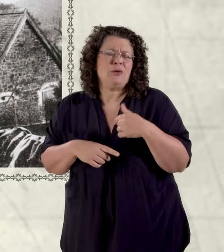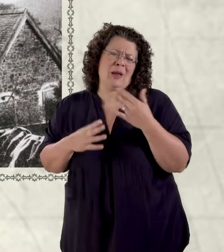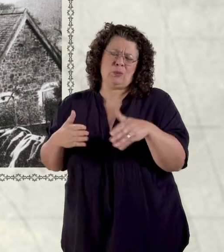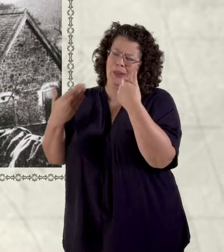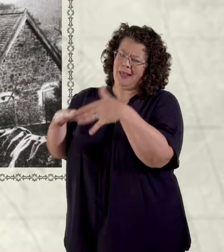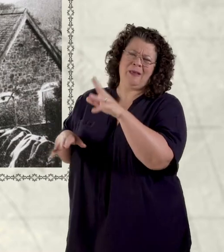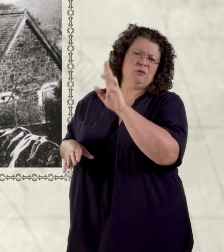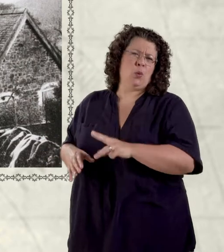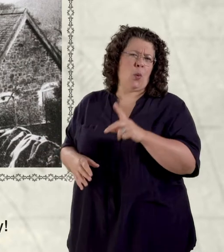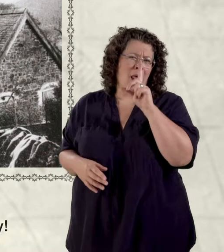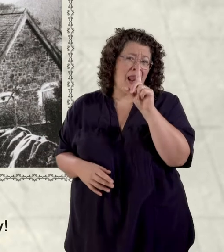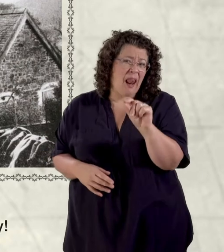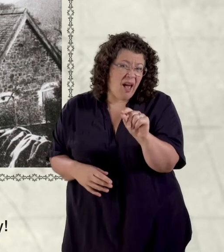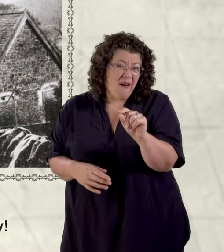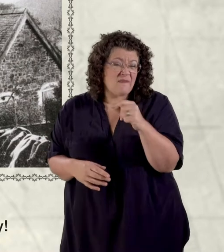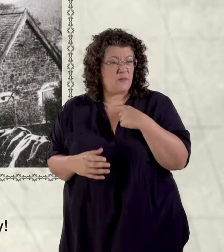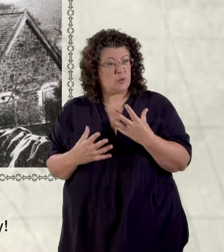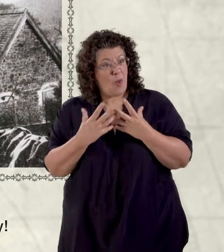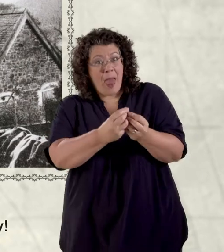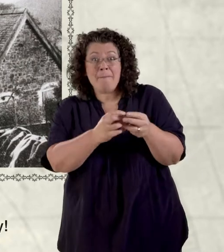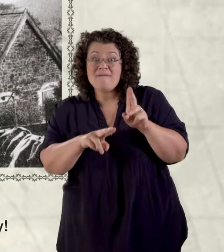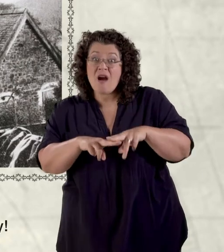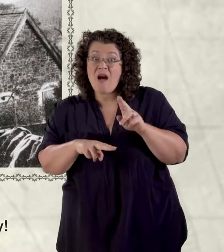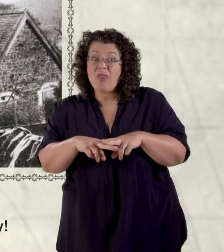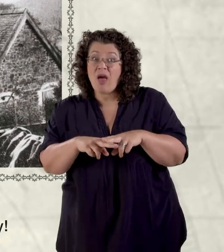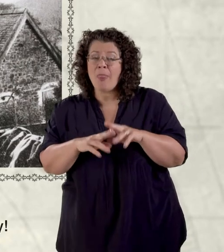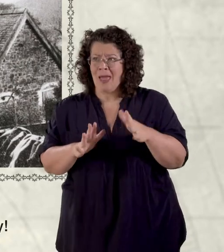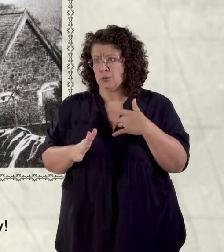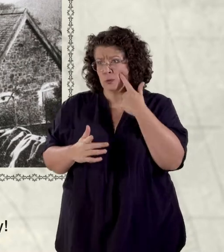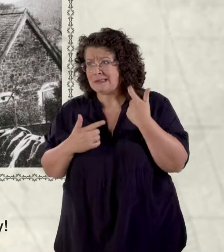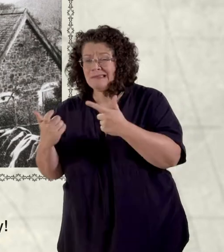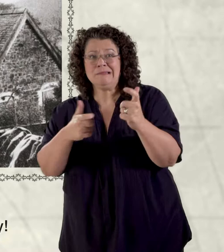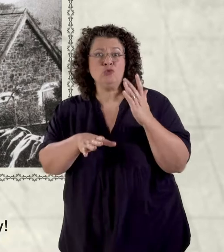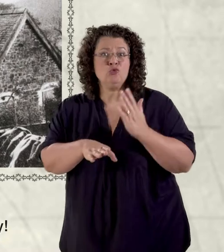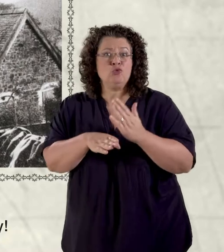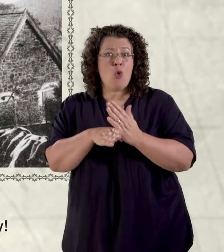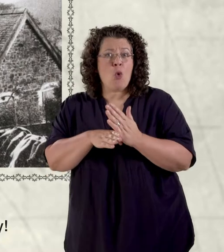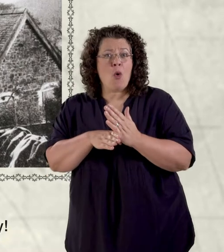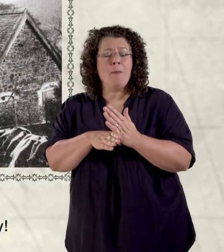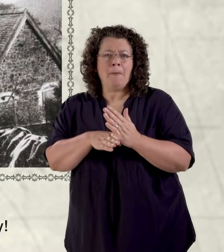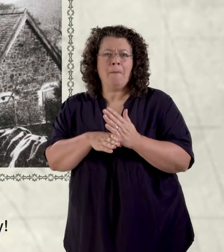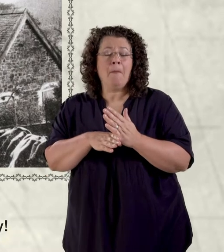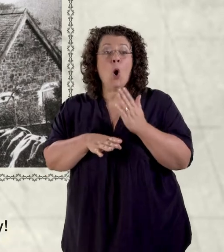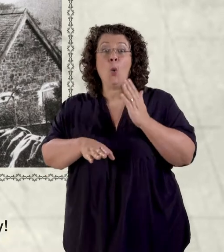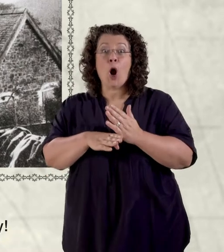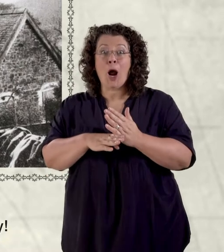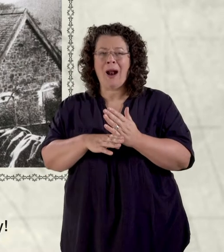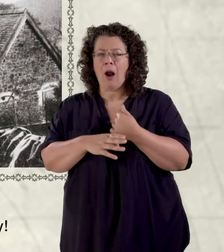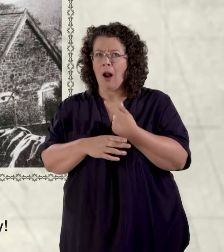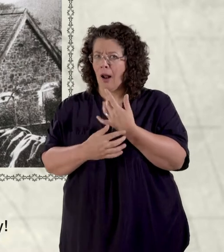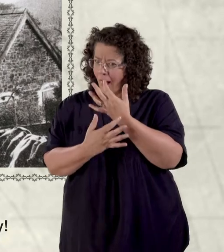my father and then i had to find a job but working gave me my first salary